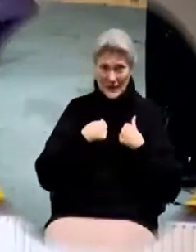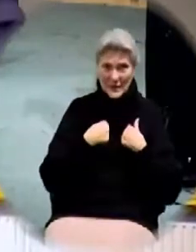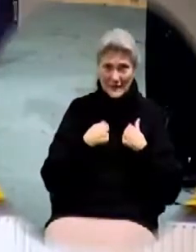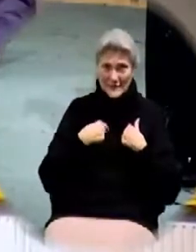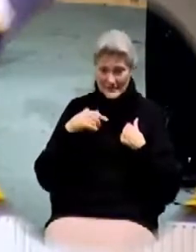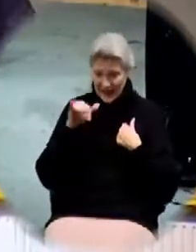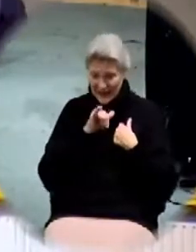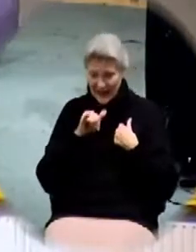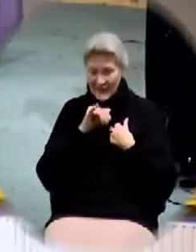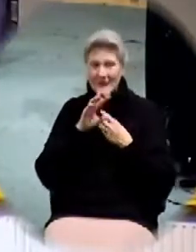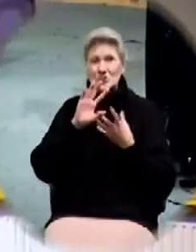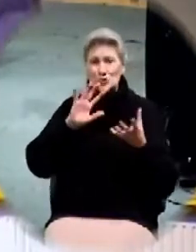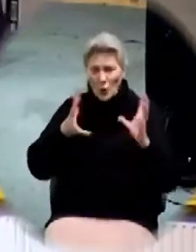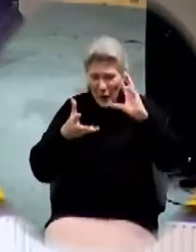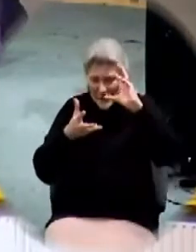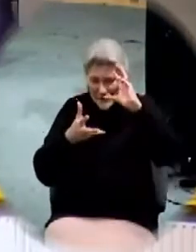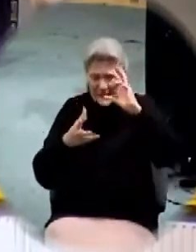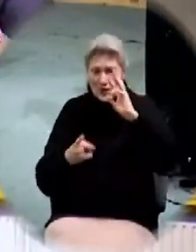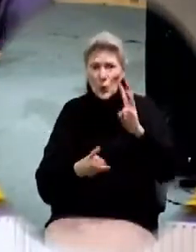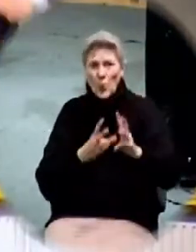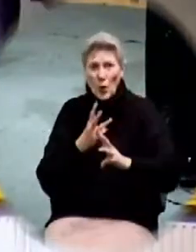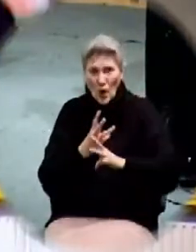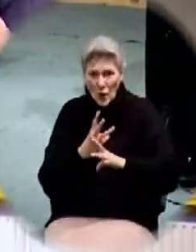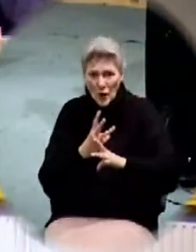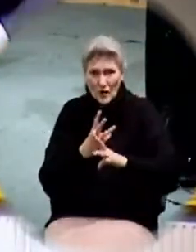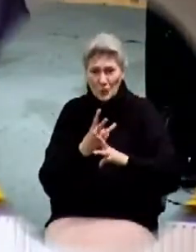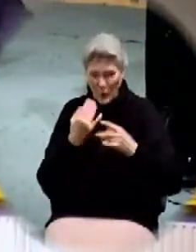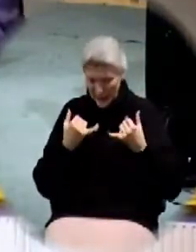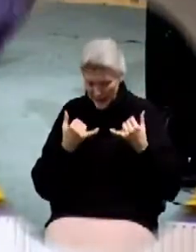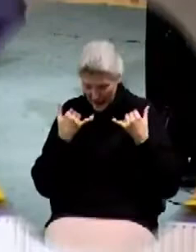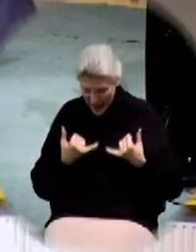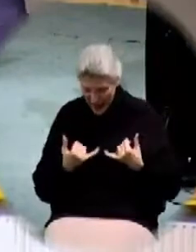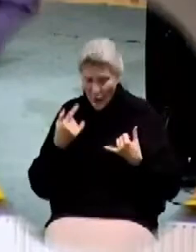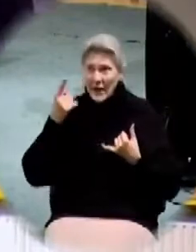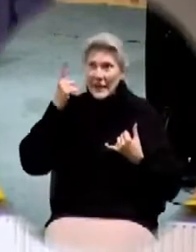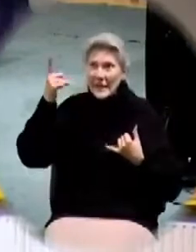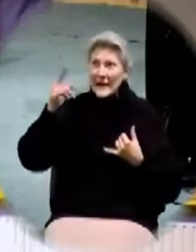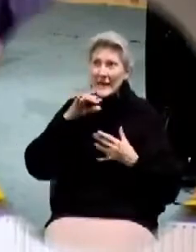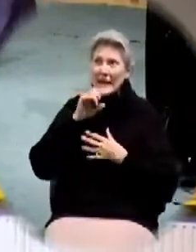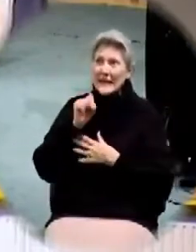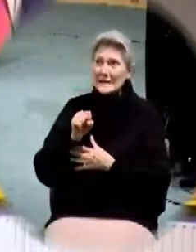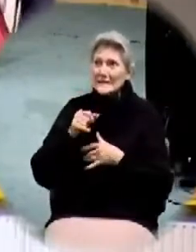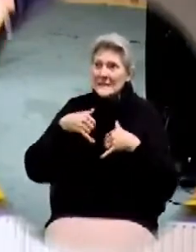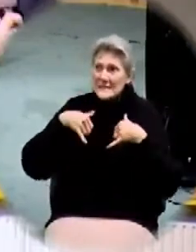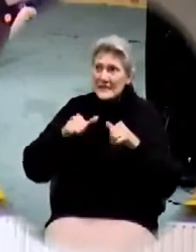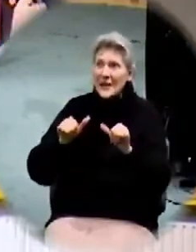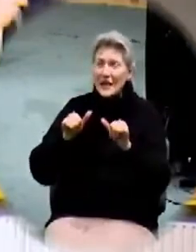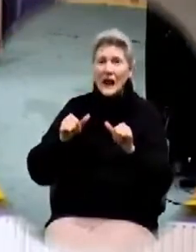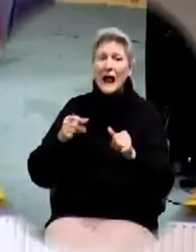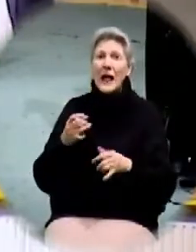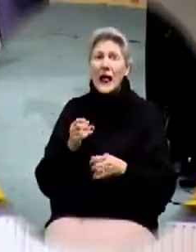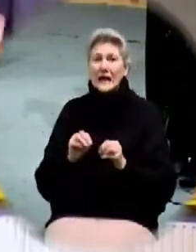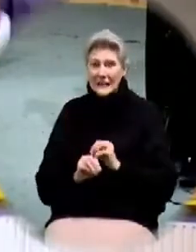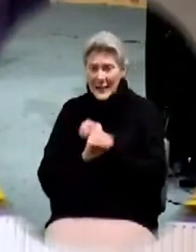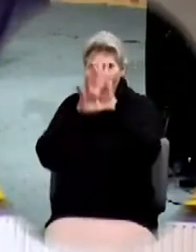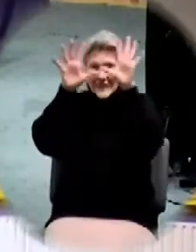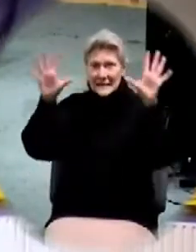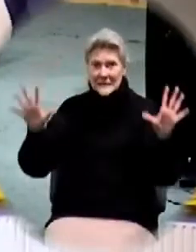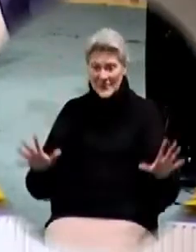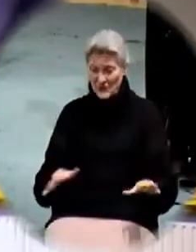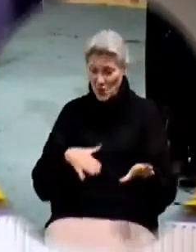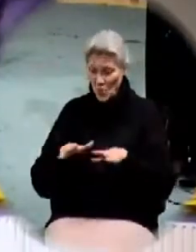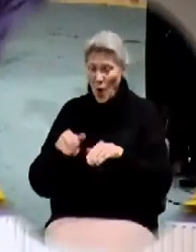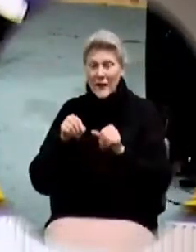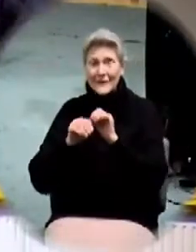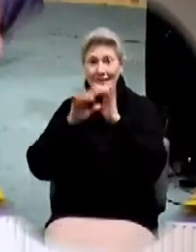chaotic messed up crazy ridiculous world he is still light and if you walk in